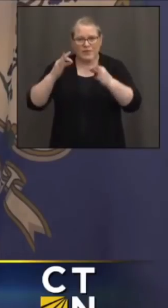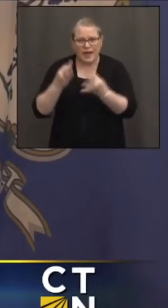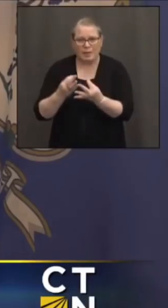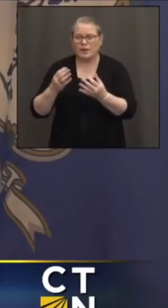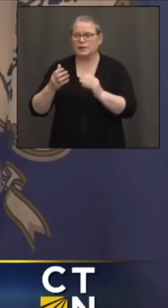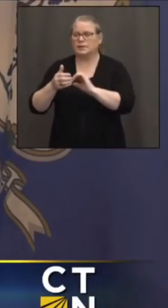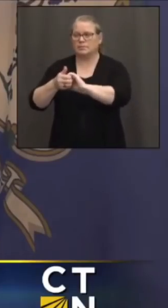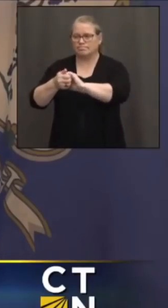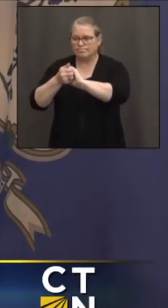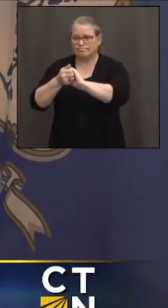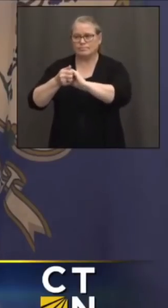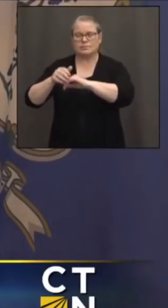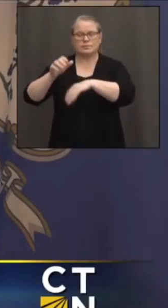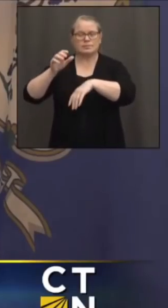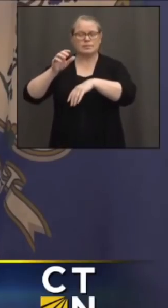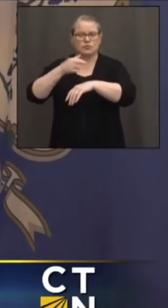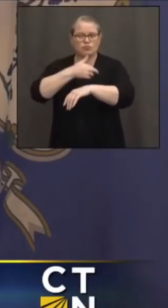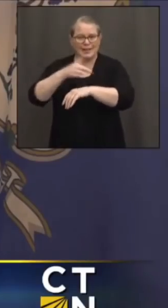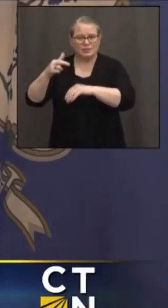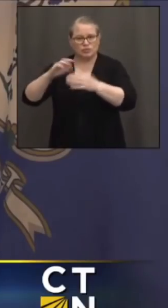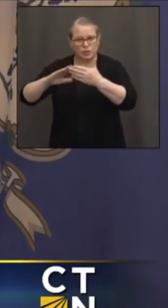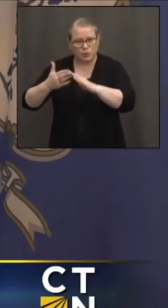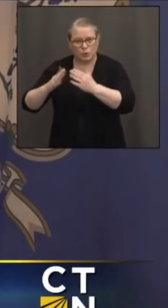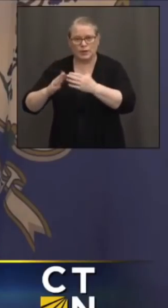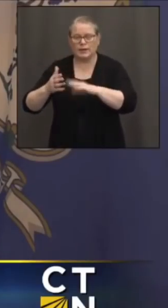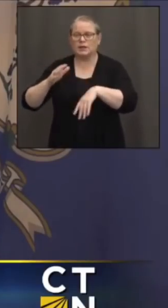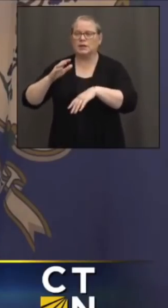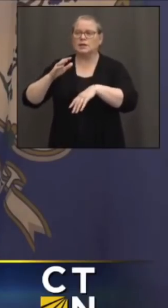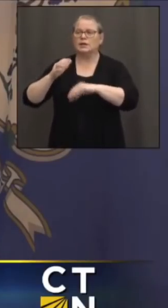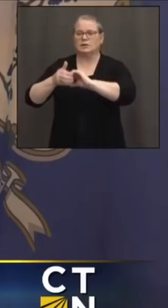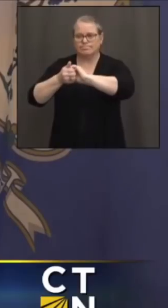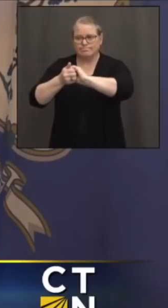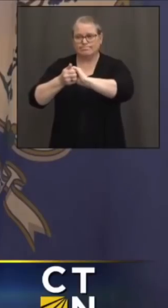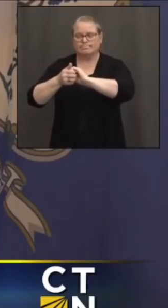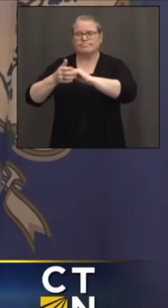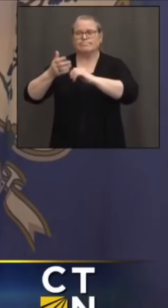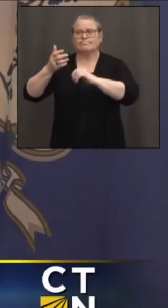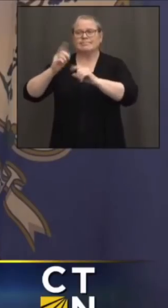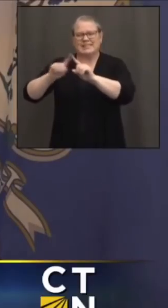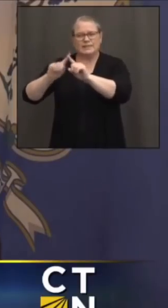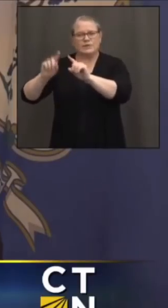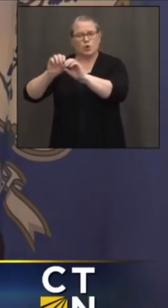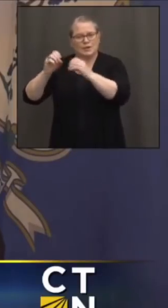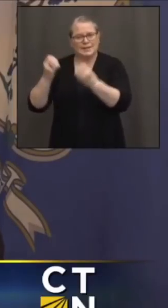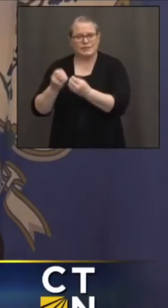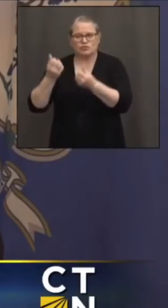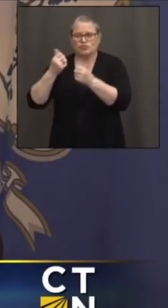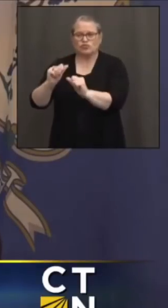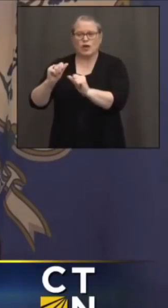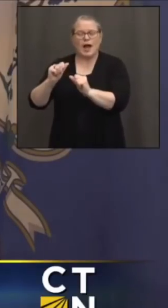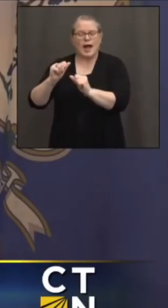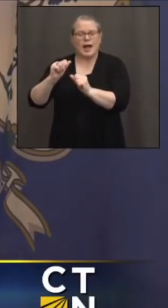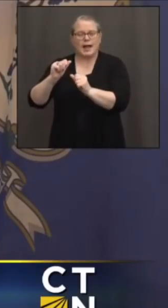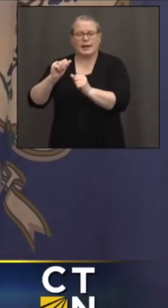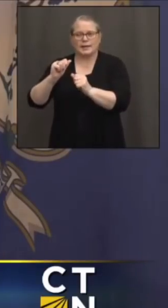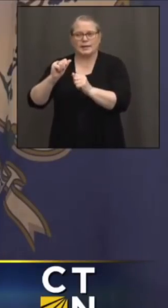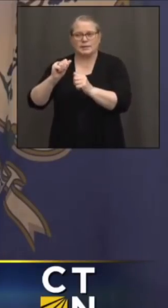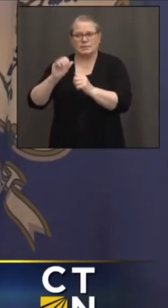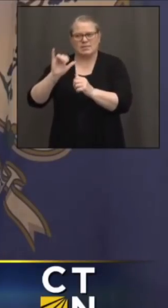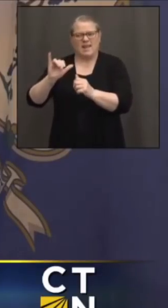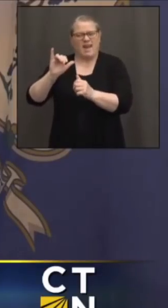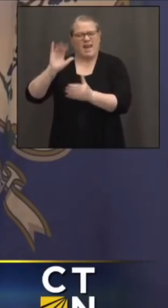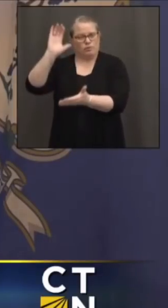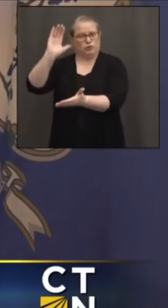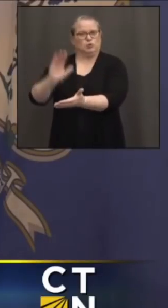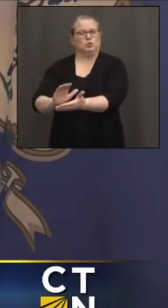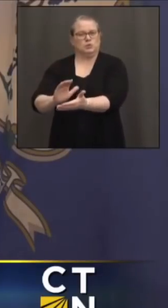groups, doing everything we can to, A, reduce the tension and the risk out there. There's not a big spike in violence